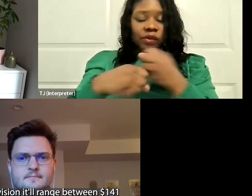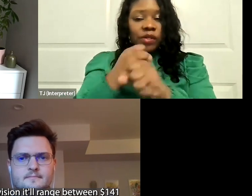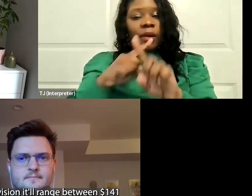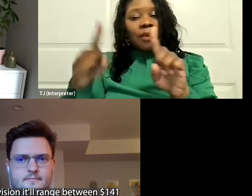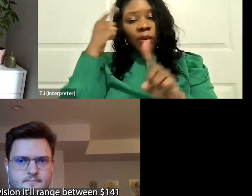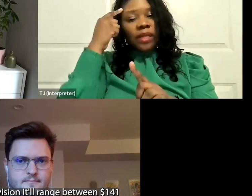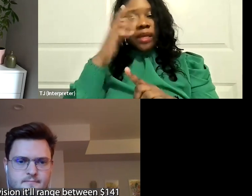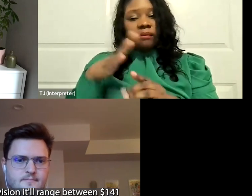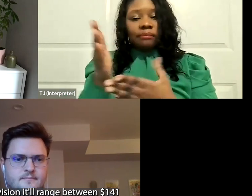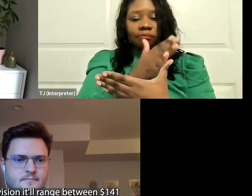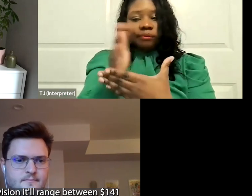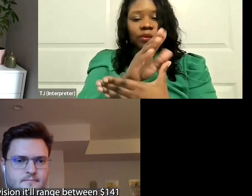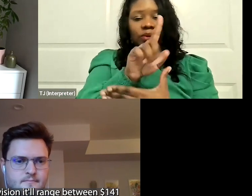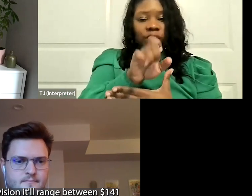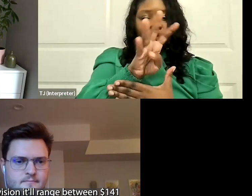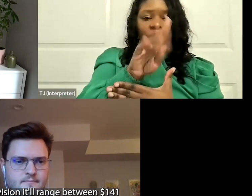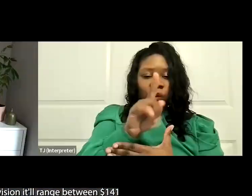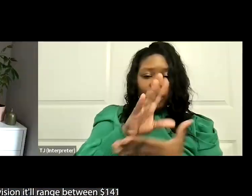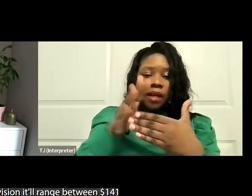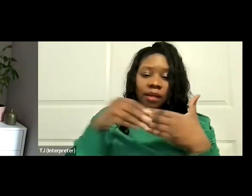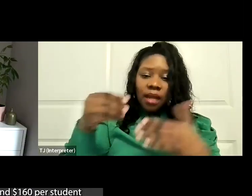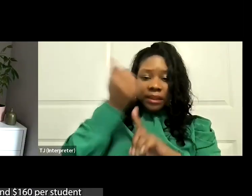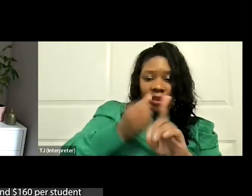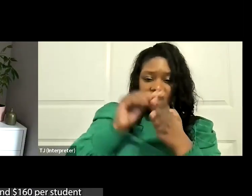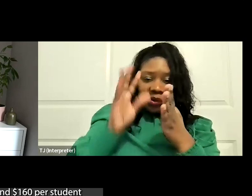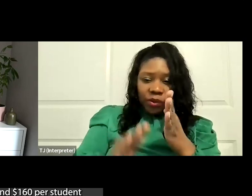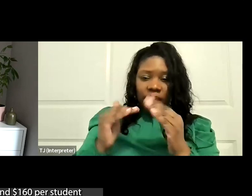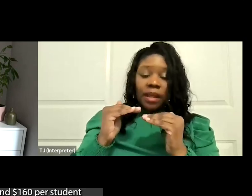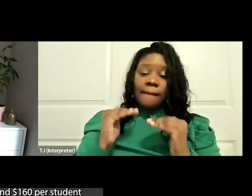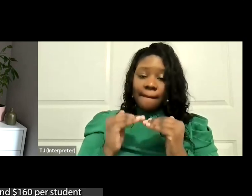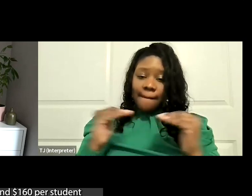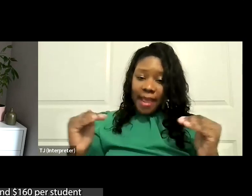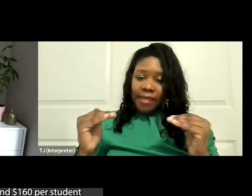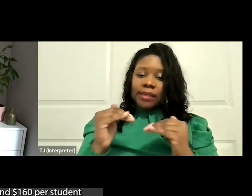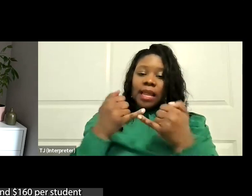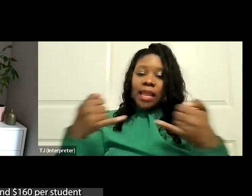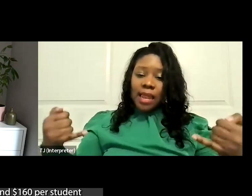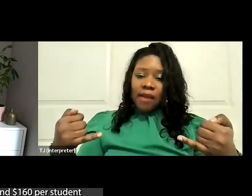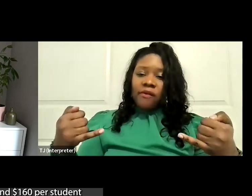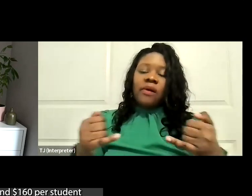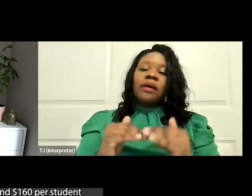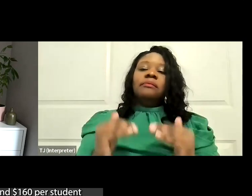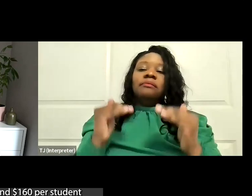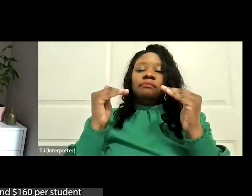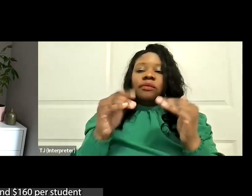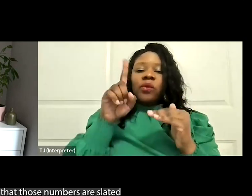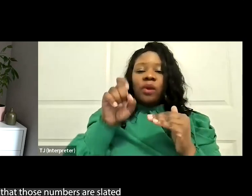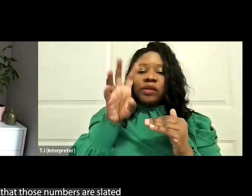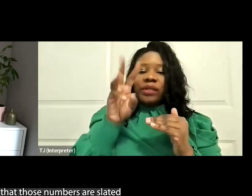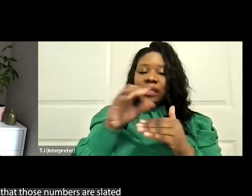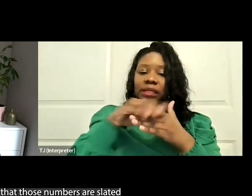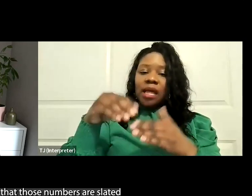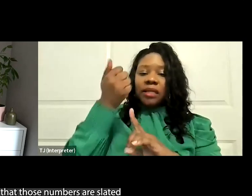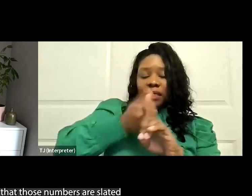$141 per student at the base level and $160 per student on the weighted equity. formula,